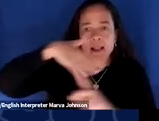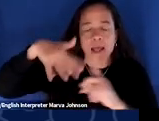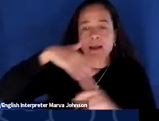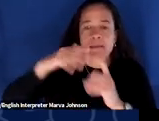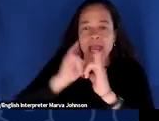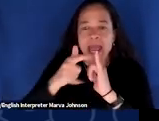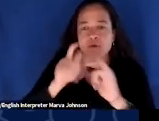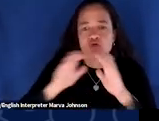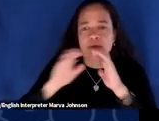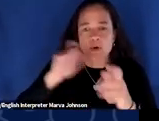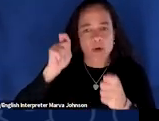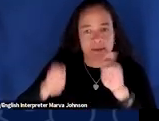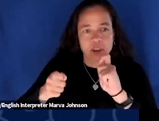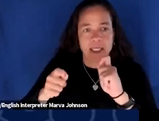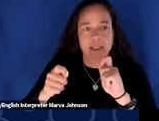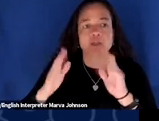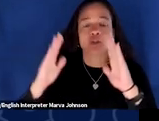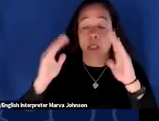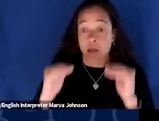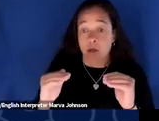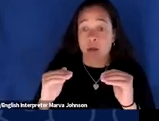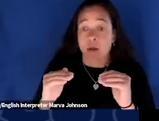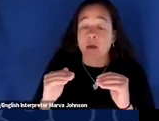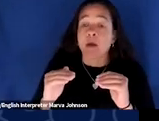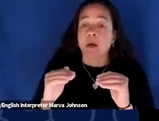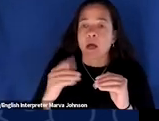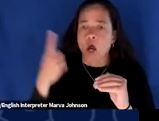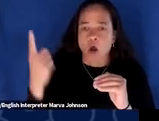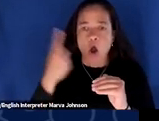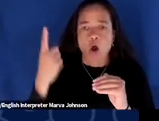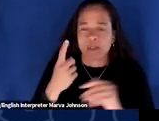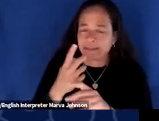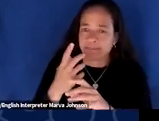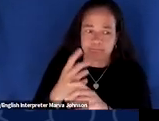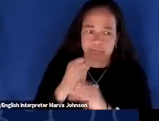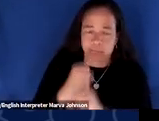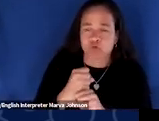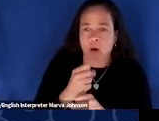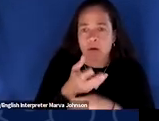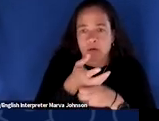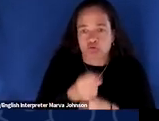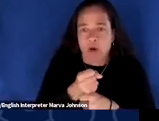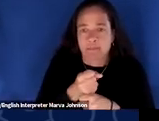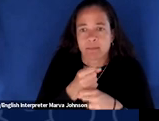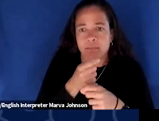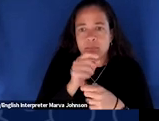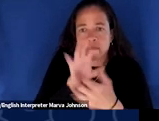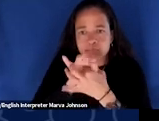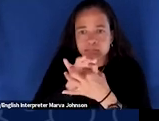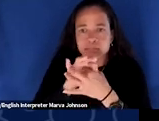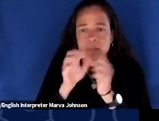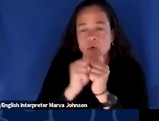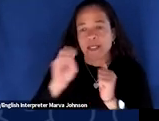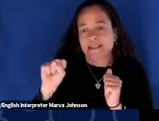three is about always maintaining the strength of the trust in the ties you have with your stakeholders